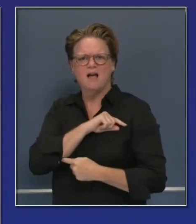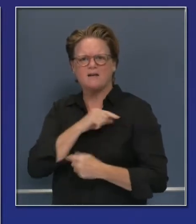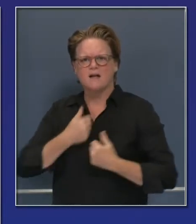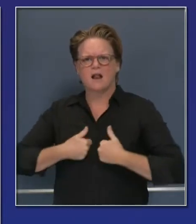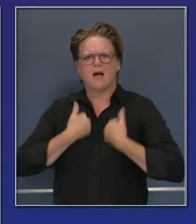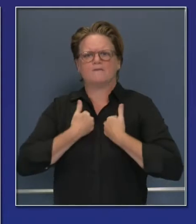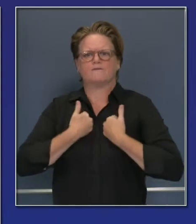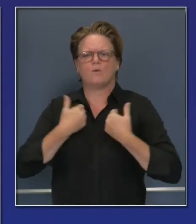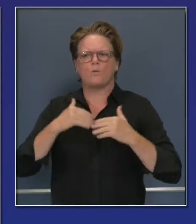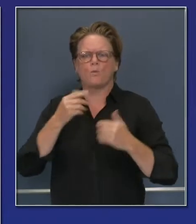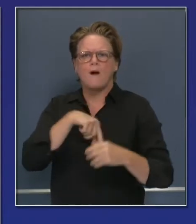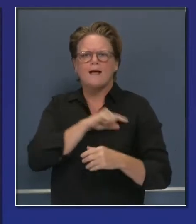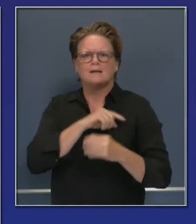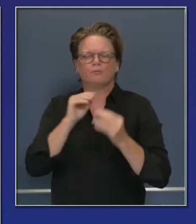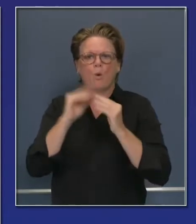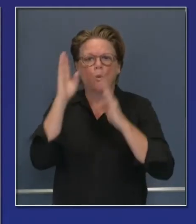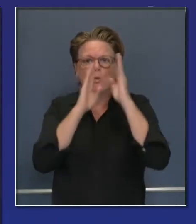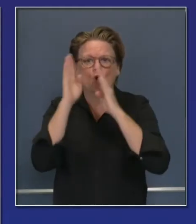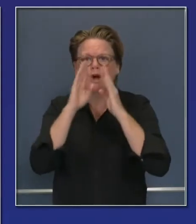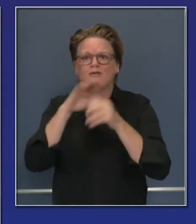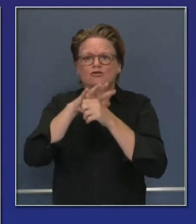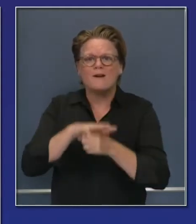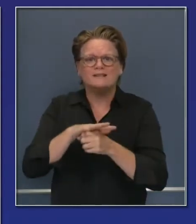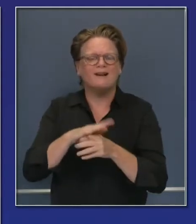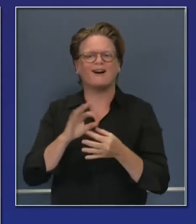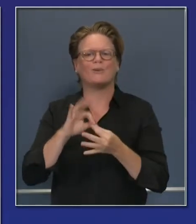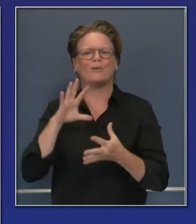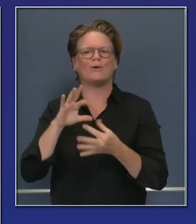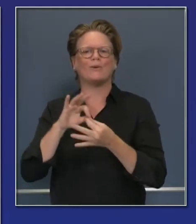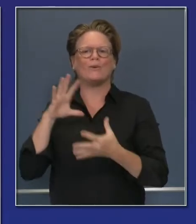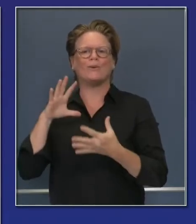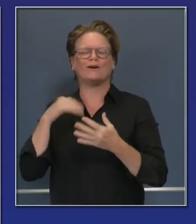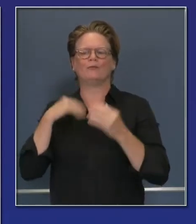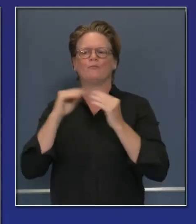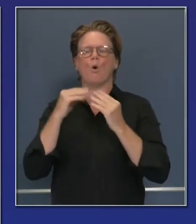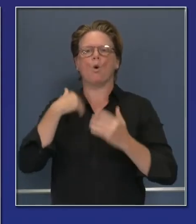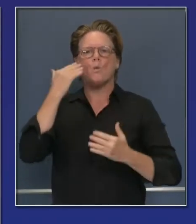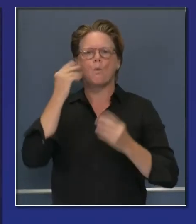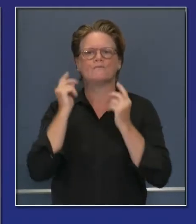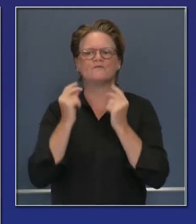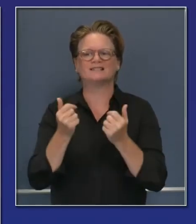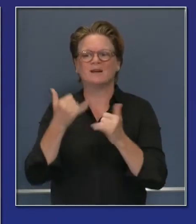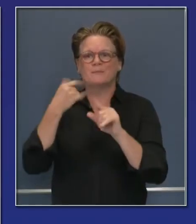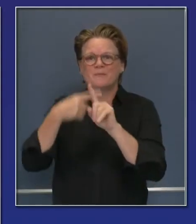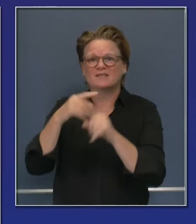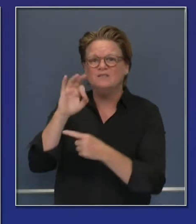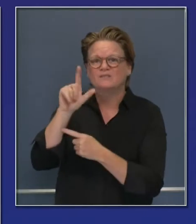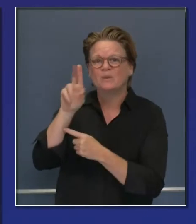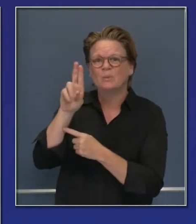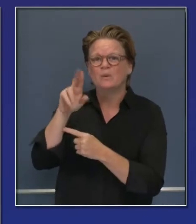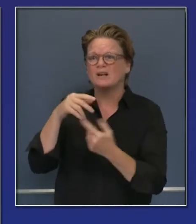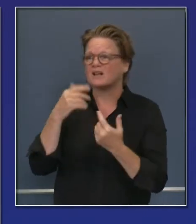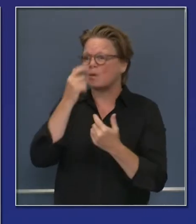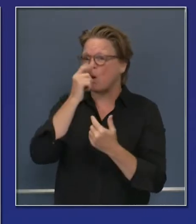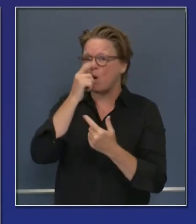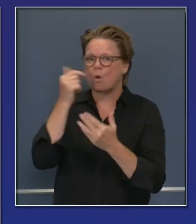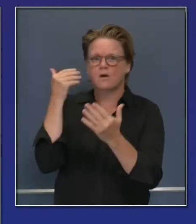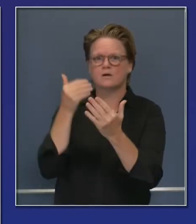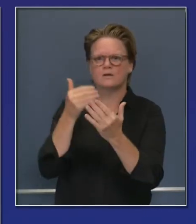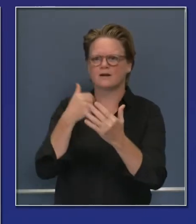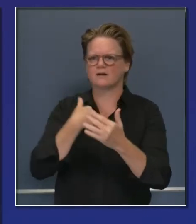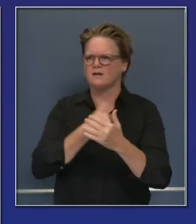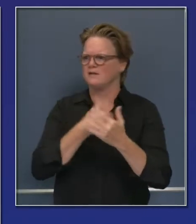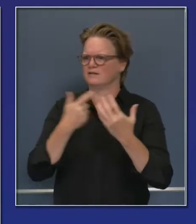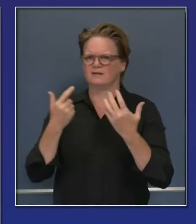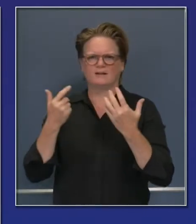flu season, the challenges where it seems like in flu season and cold season, everybody's coughing, to be able to know right up front